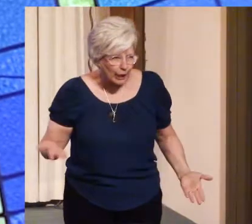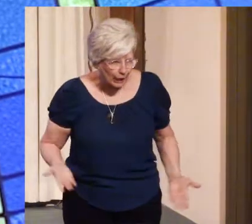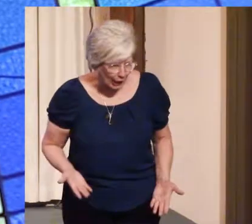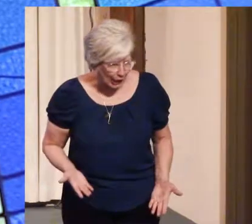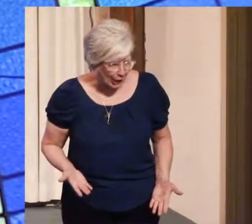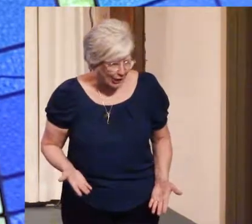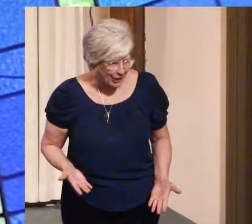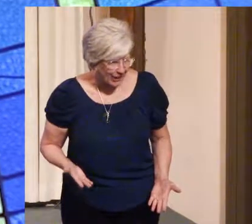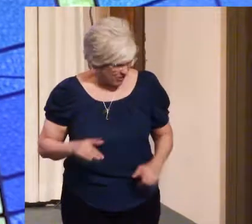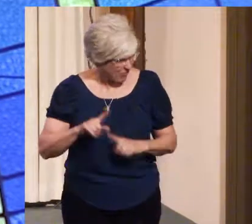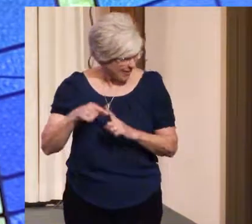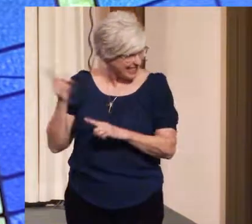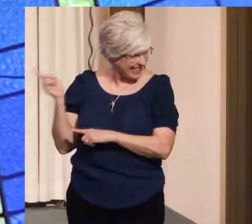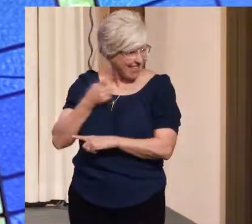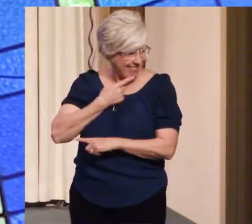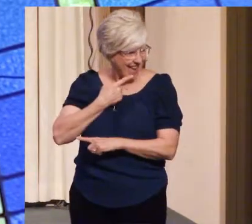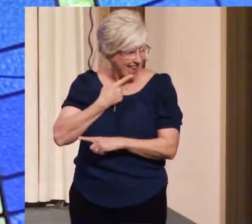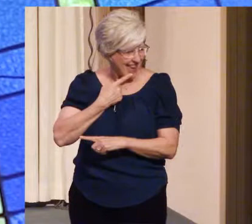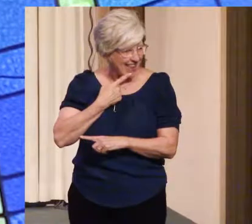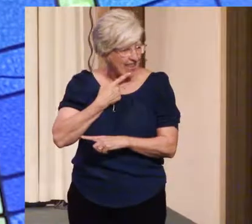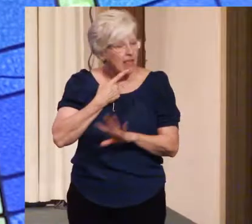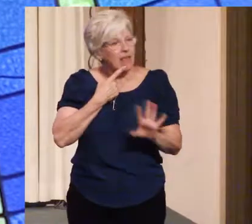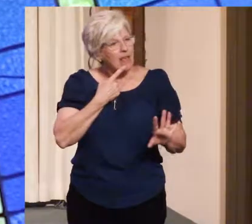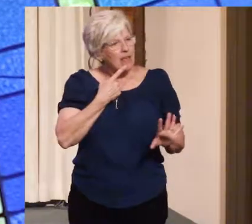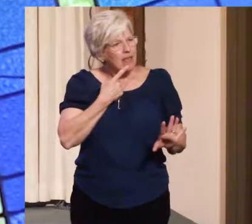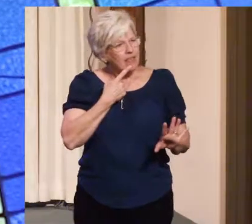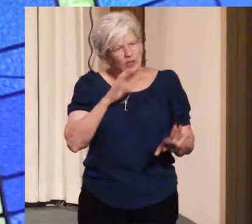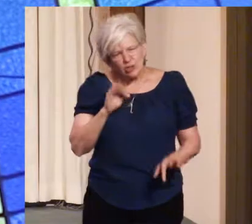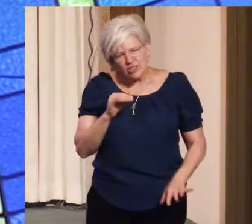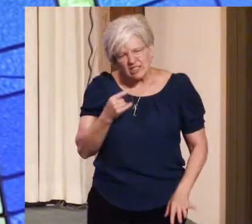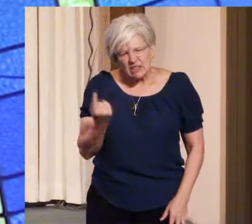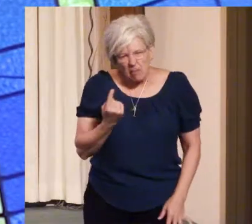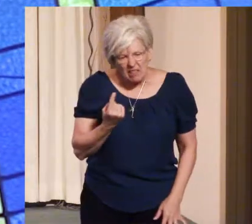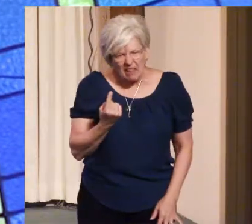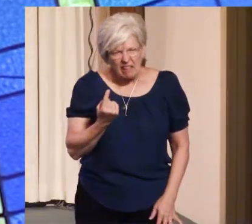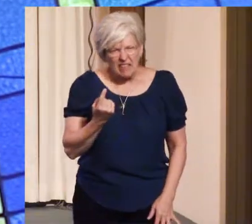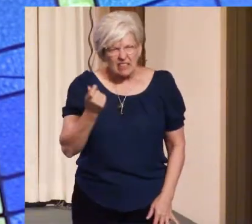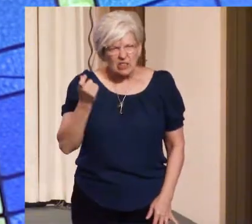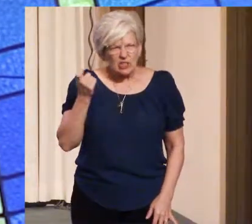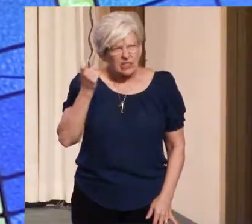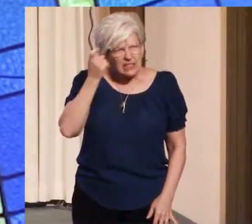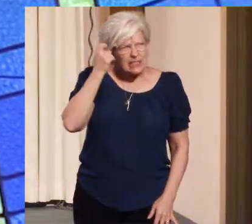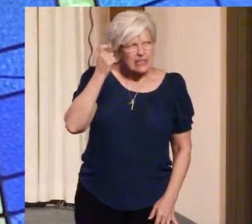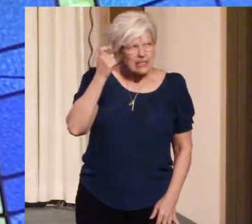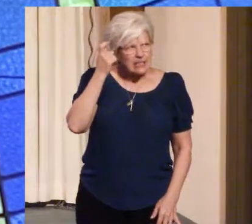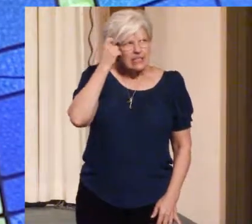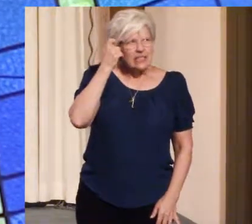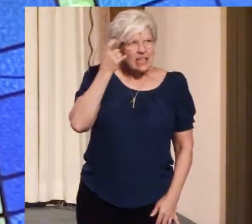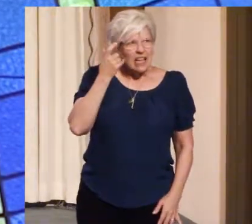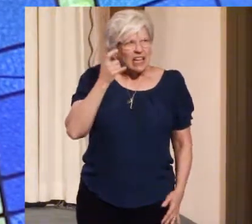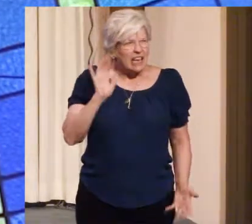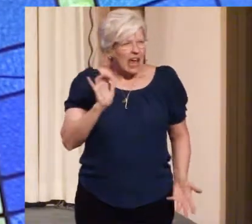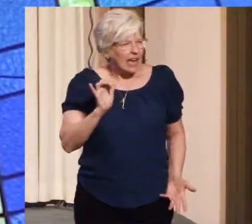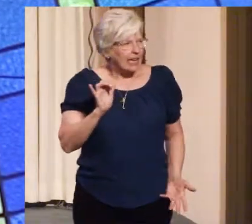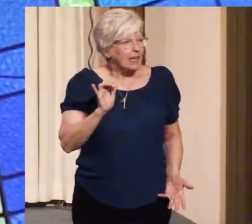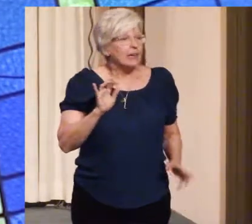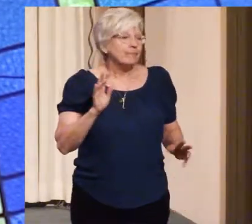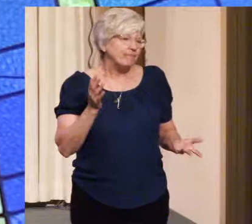There's been something that has been bothering you. There's perhaps like a splinter